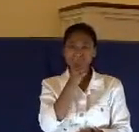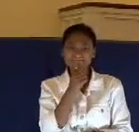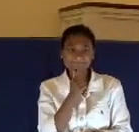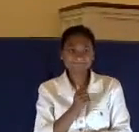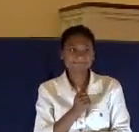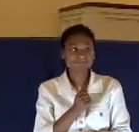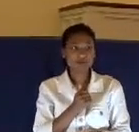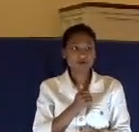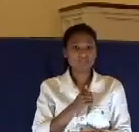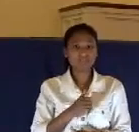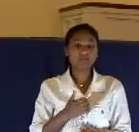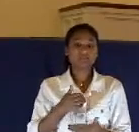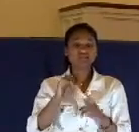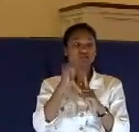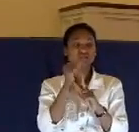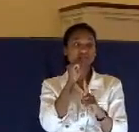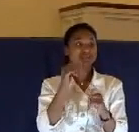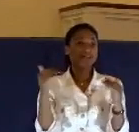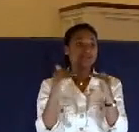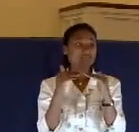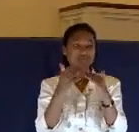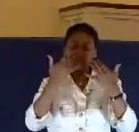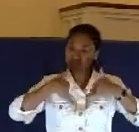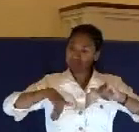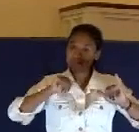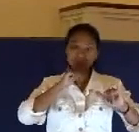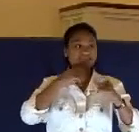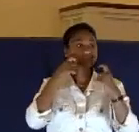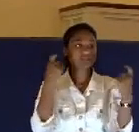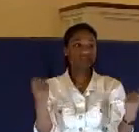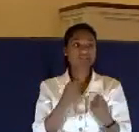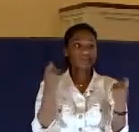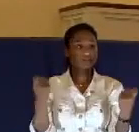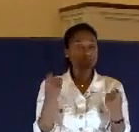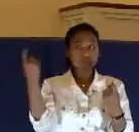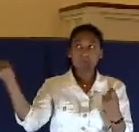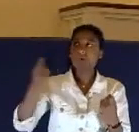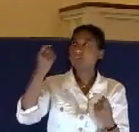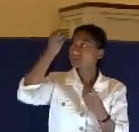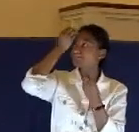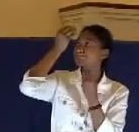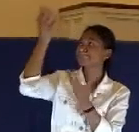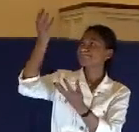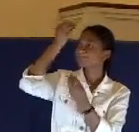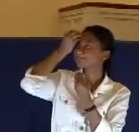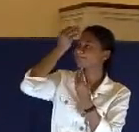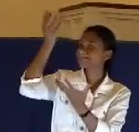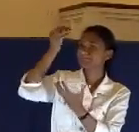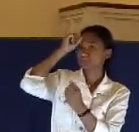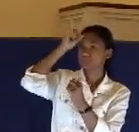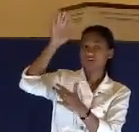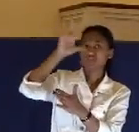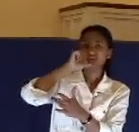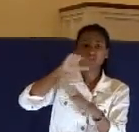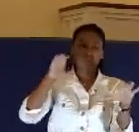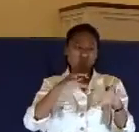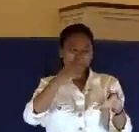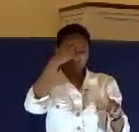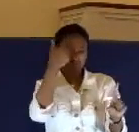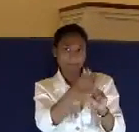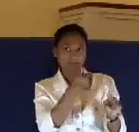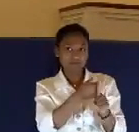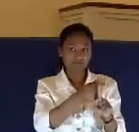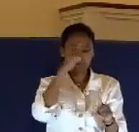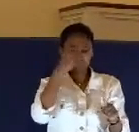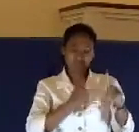sin. He always acted in obedience to the Father. He never acted in self-will. There was